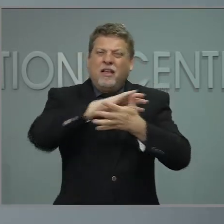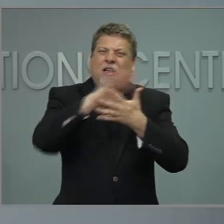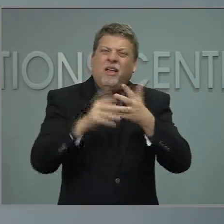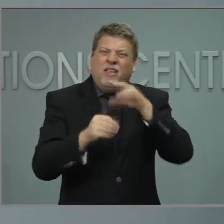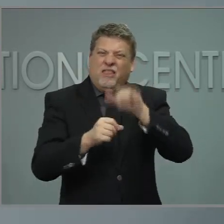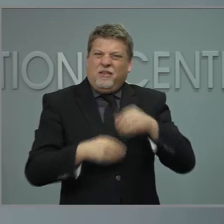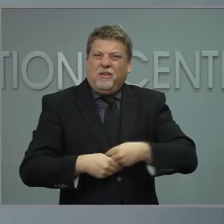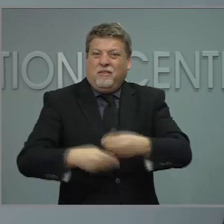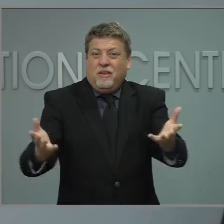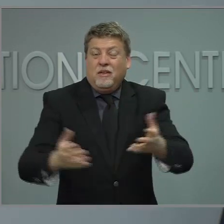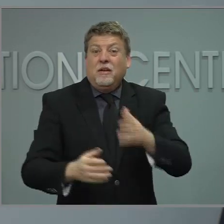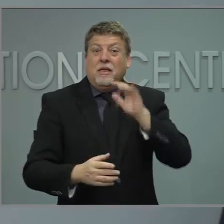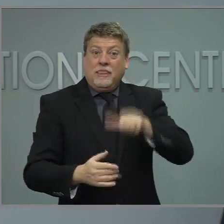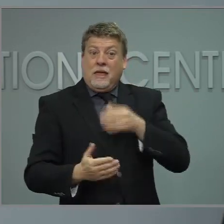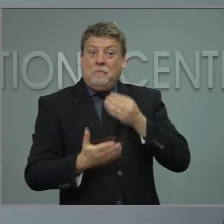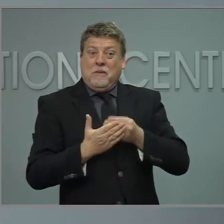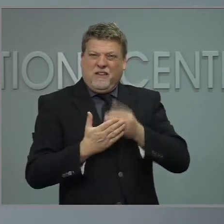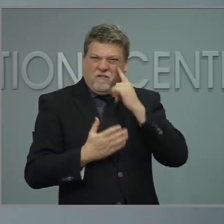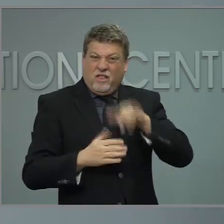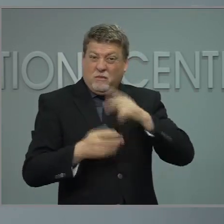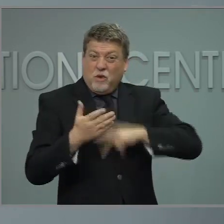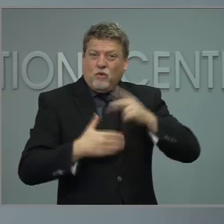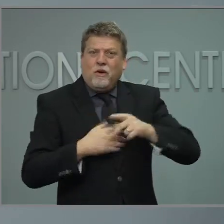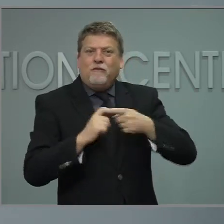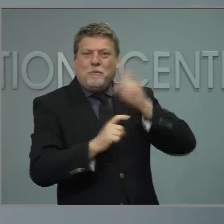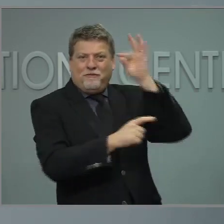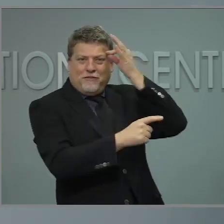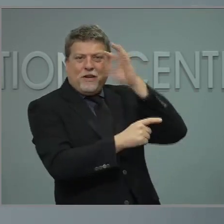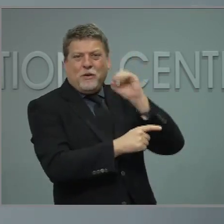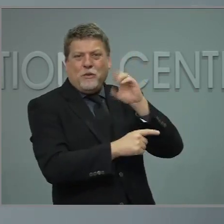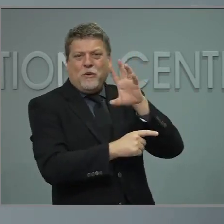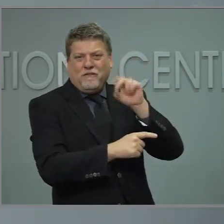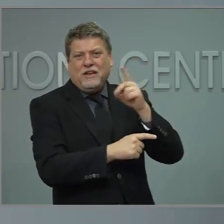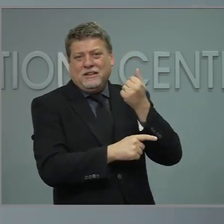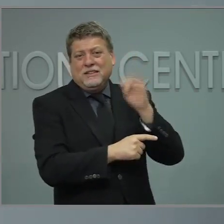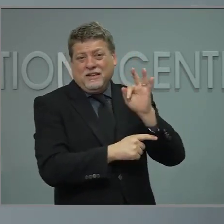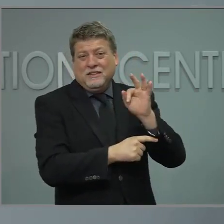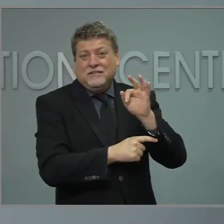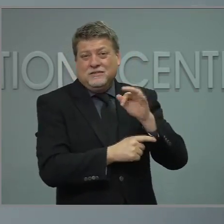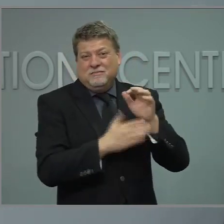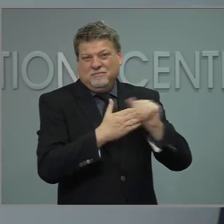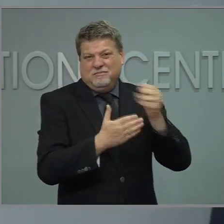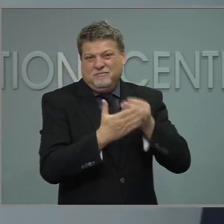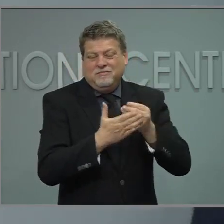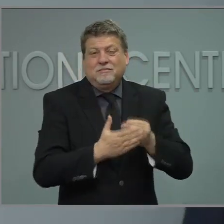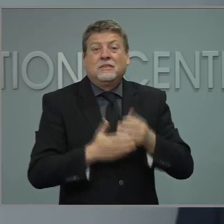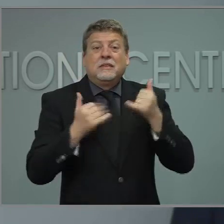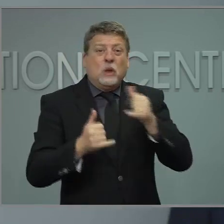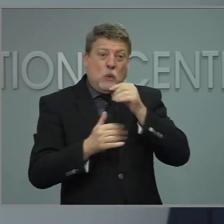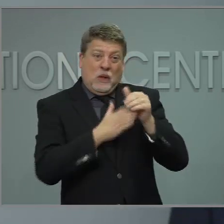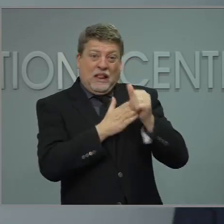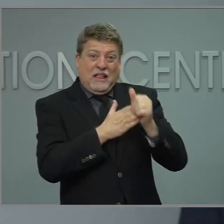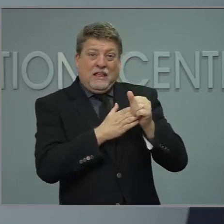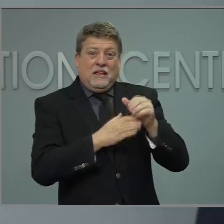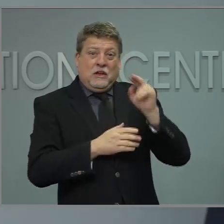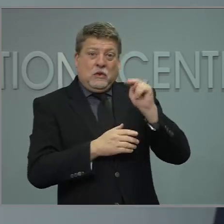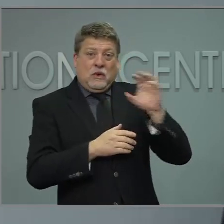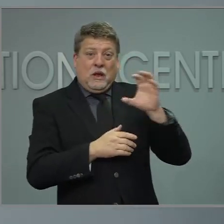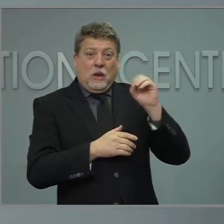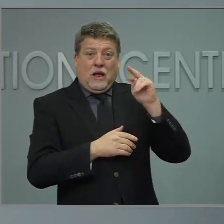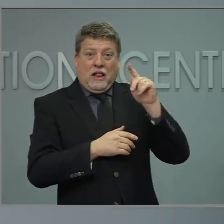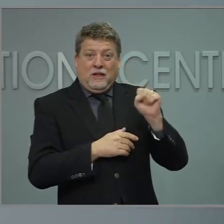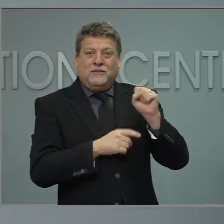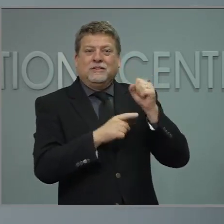I'm very excited to have with us Stacey Carlis, who is the Executive Director of the NC Counts Coalition and a recognized leader